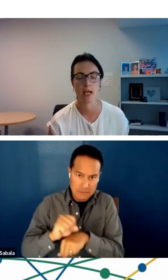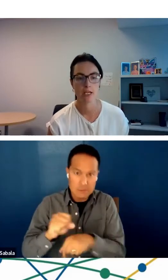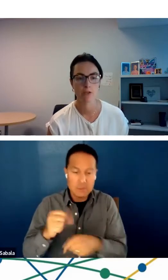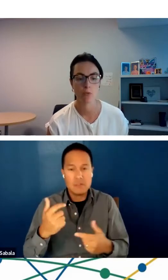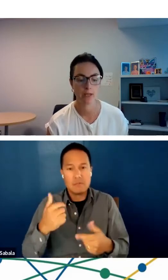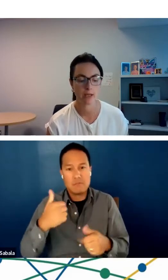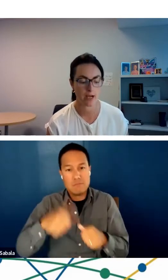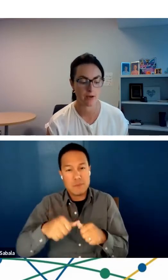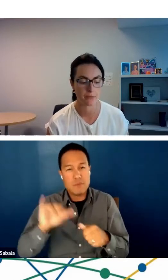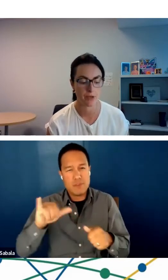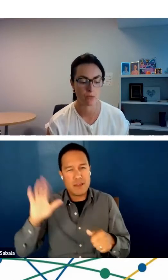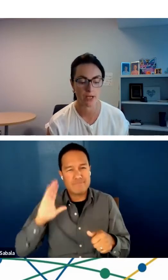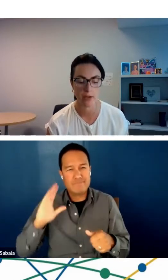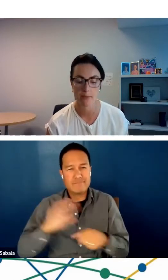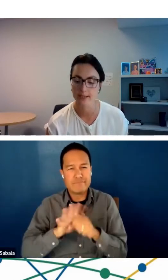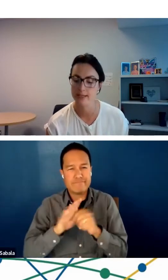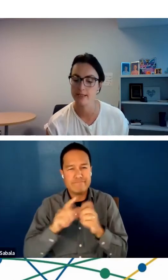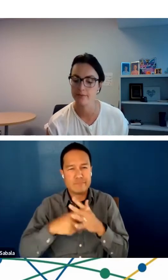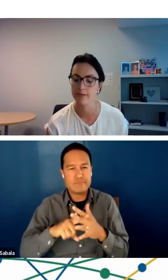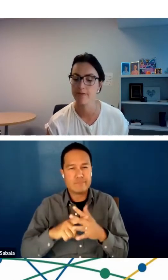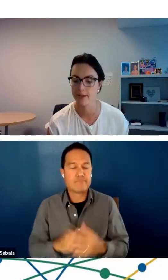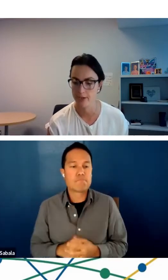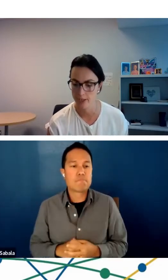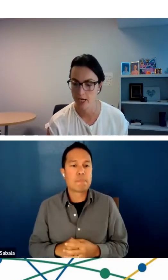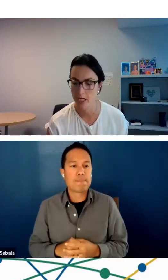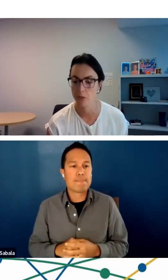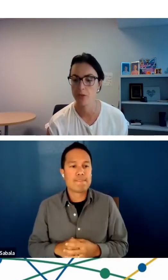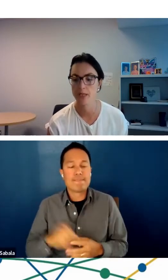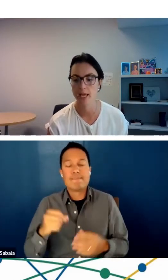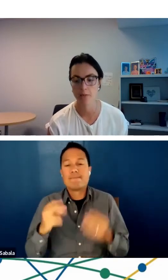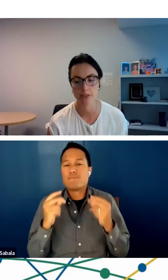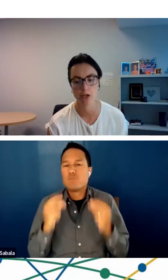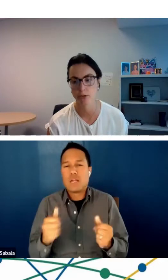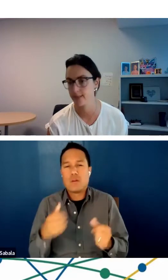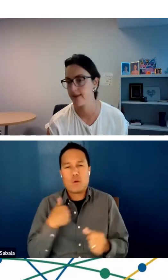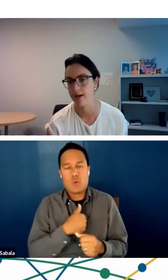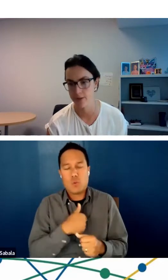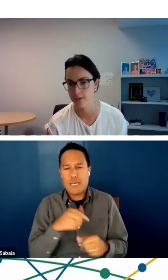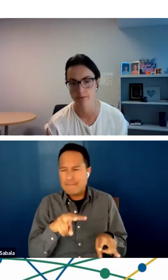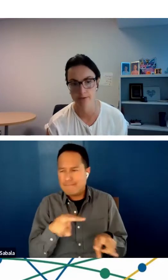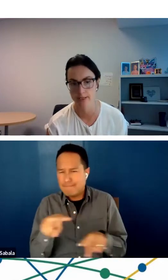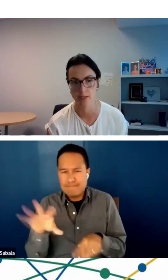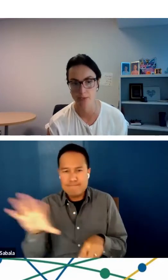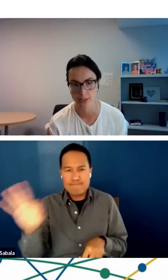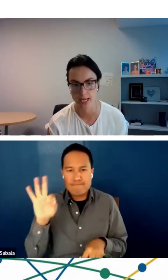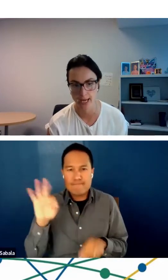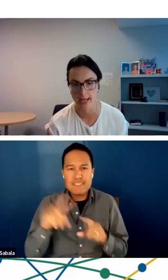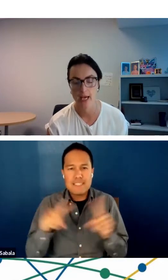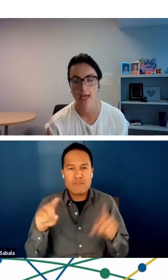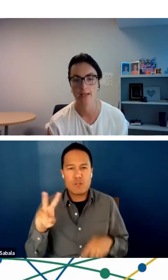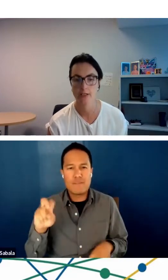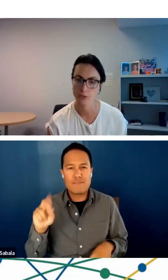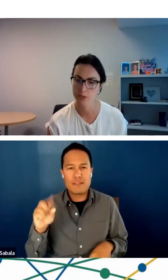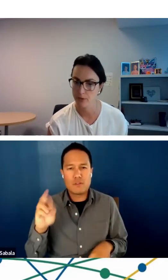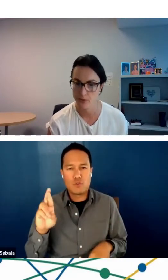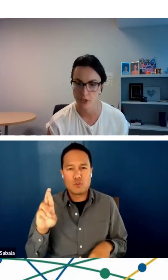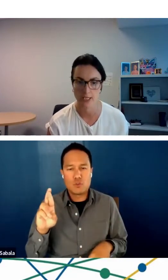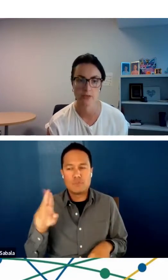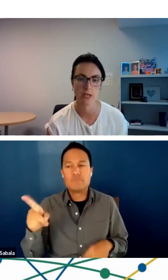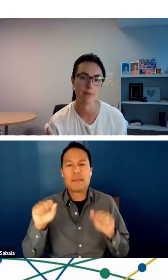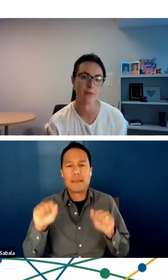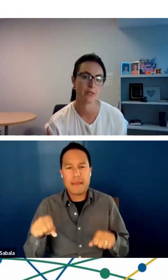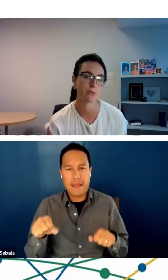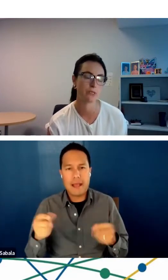pandemic. So we right away picked a different vendor who would be able to host thousands of visits per day. And this was